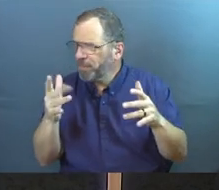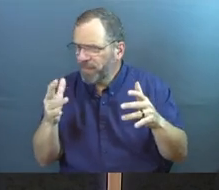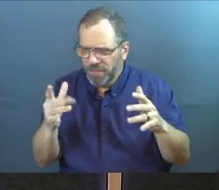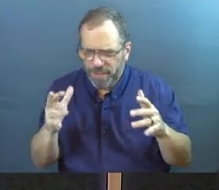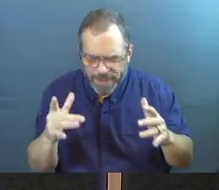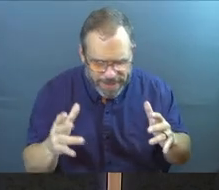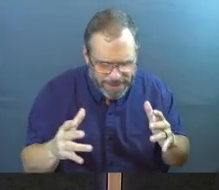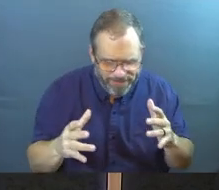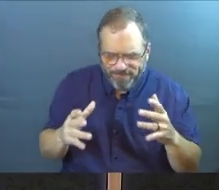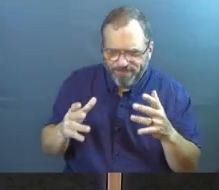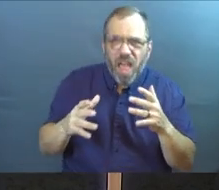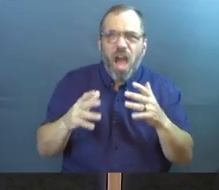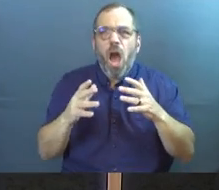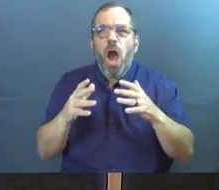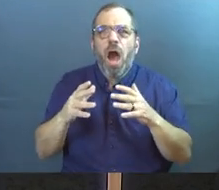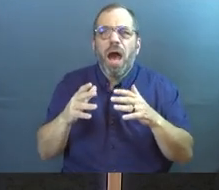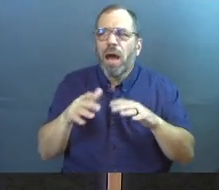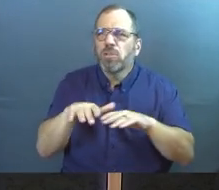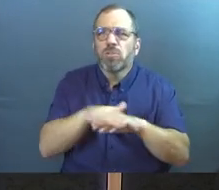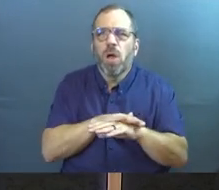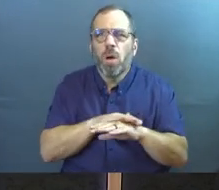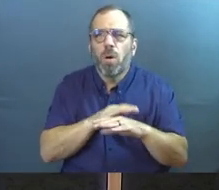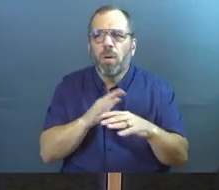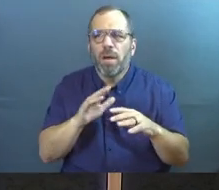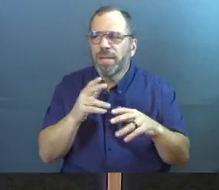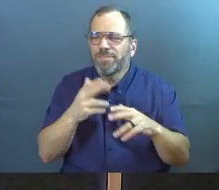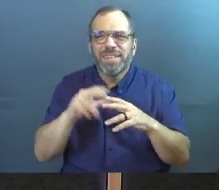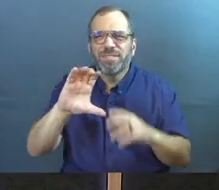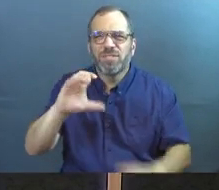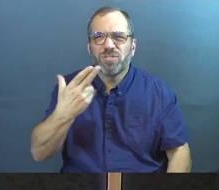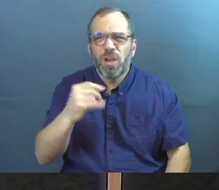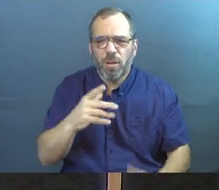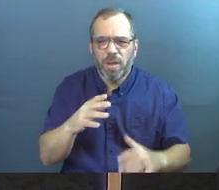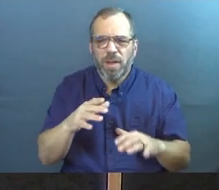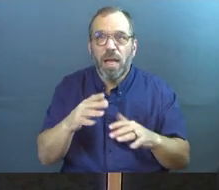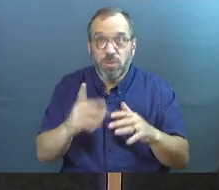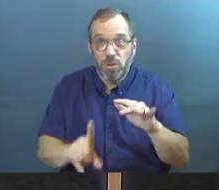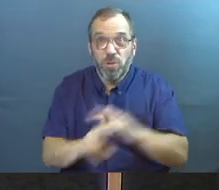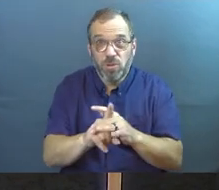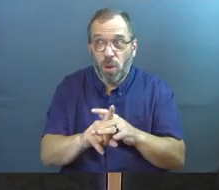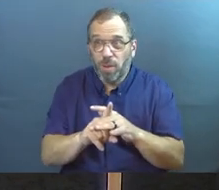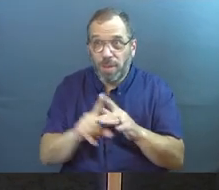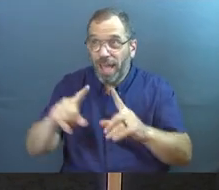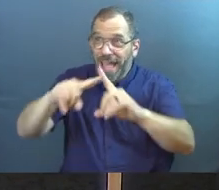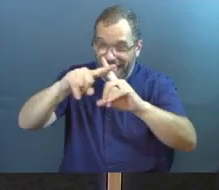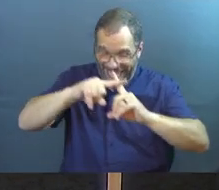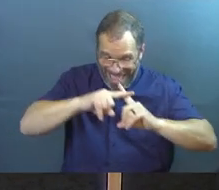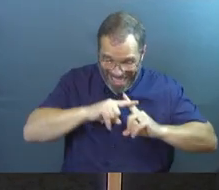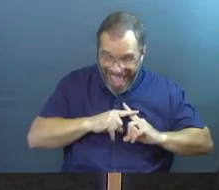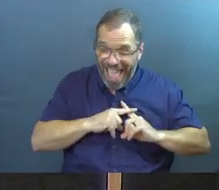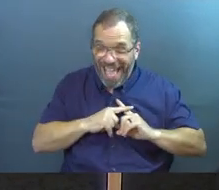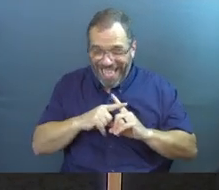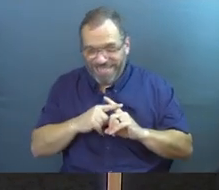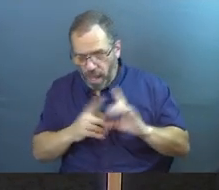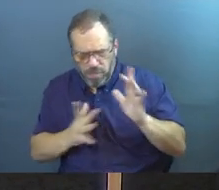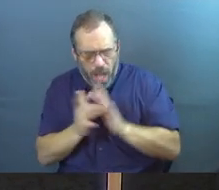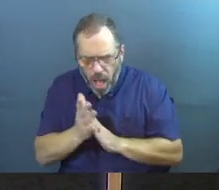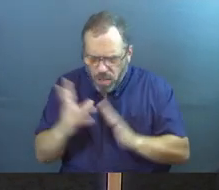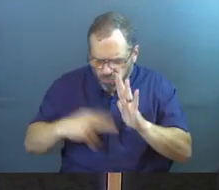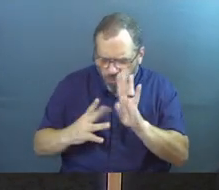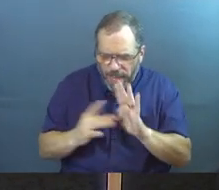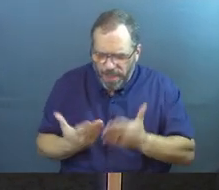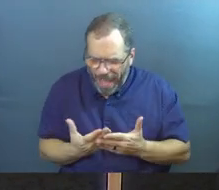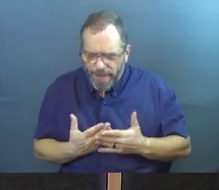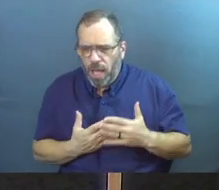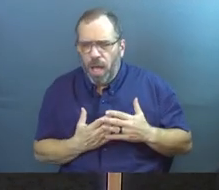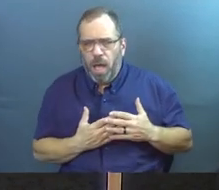idea of a slow choke. And so some of you guys came to faith, and there were other things in your life that took